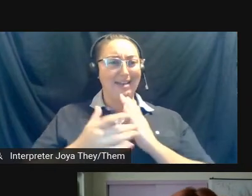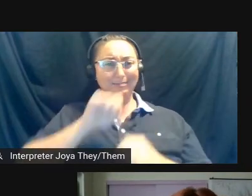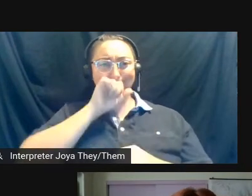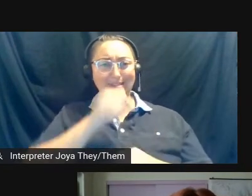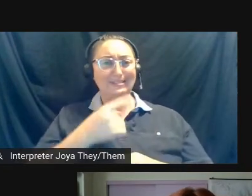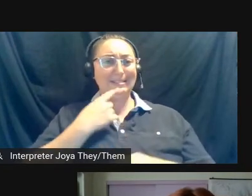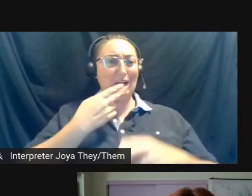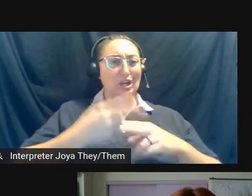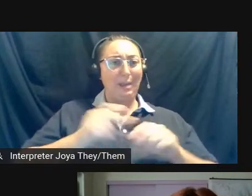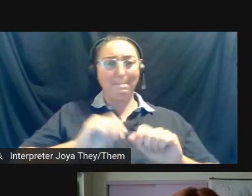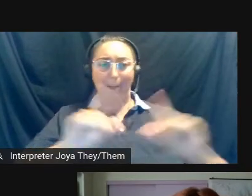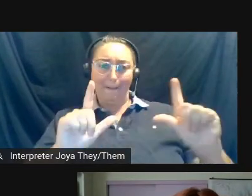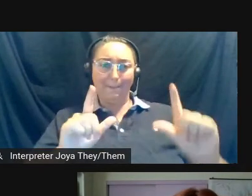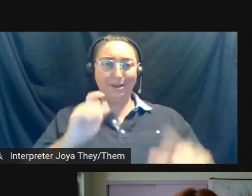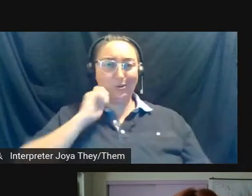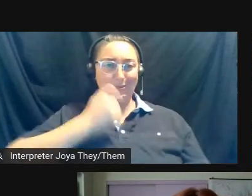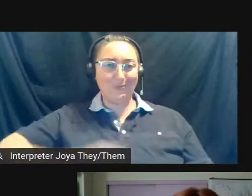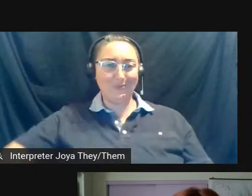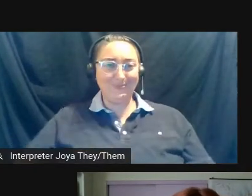pop up on my screen. It's really fun.